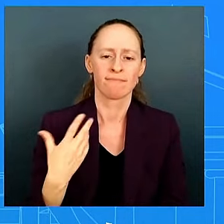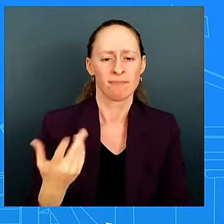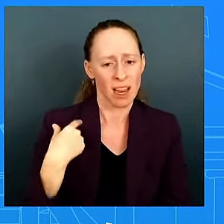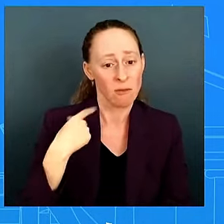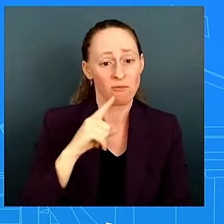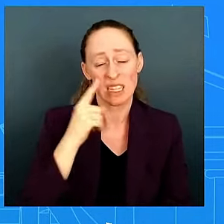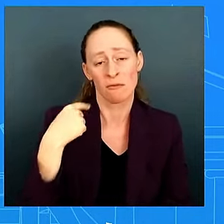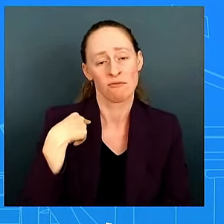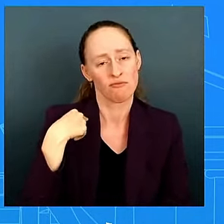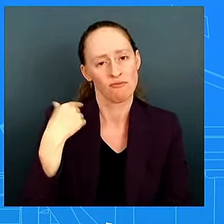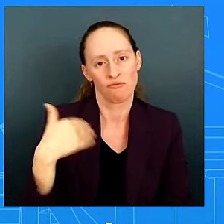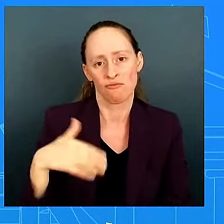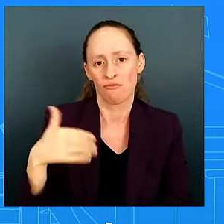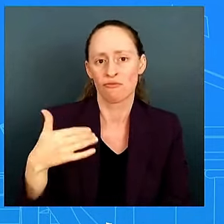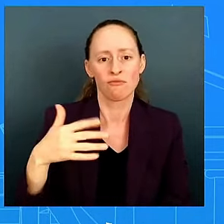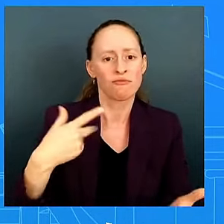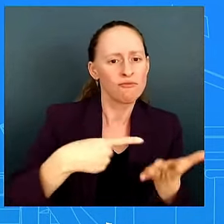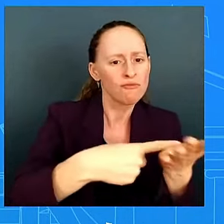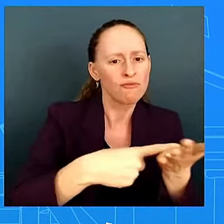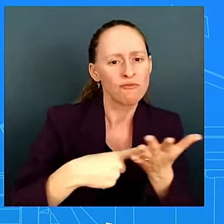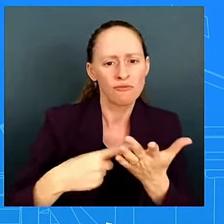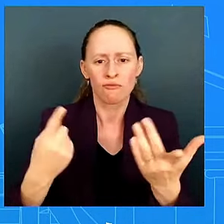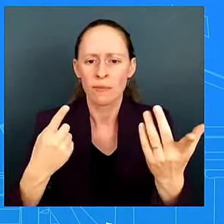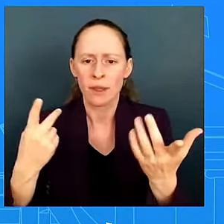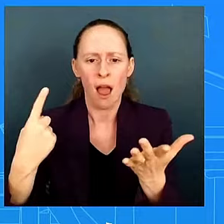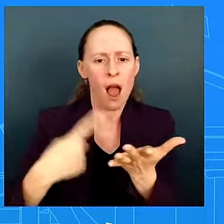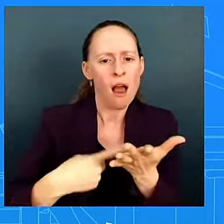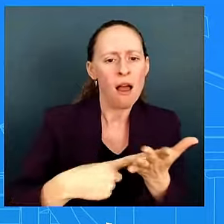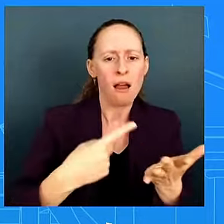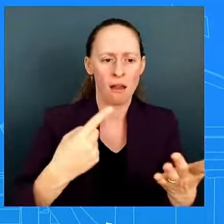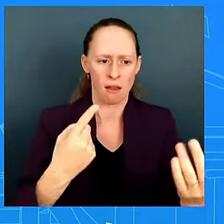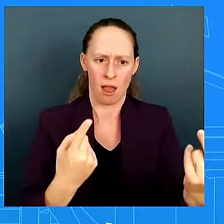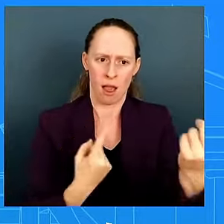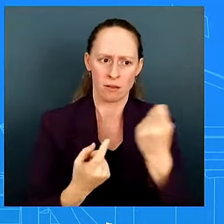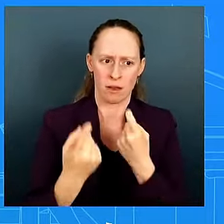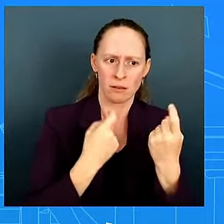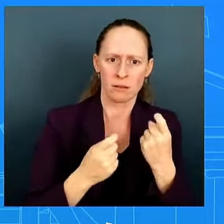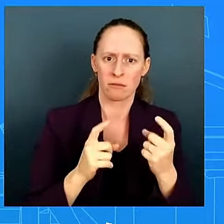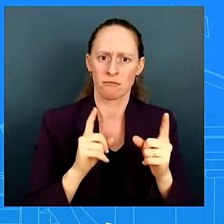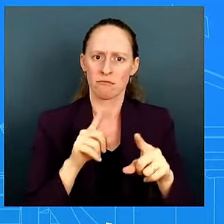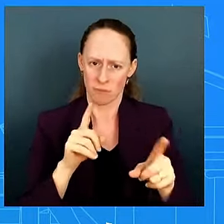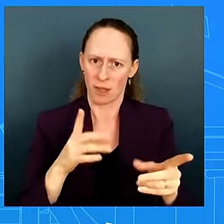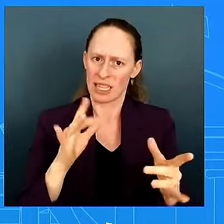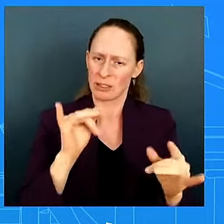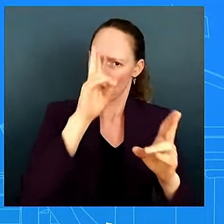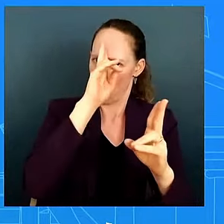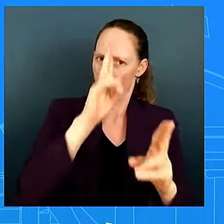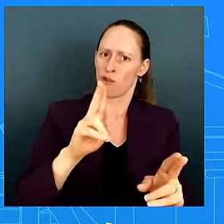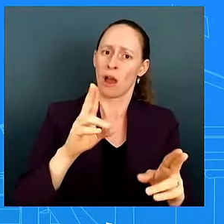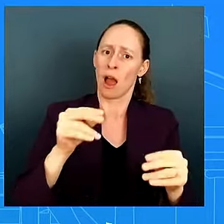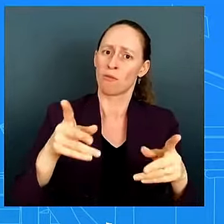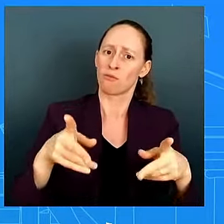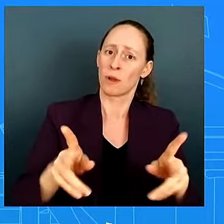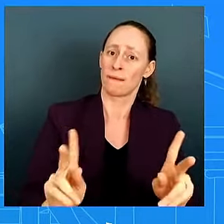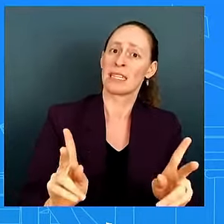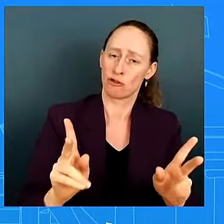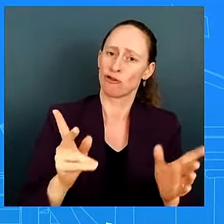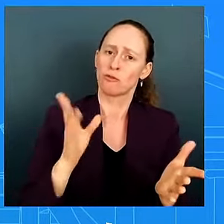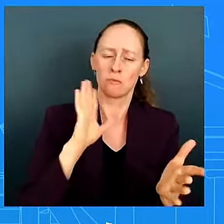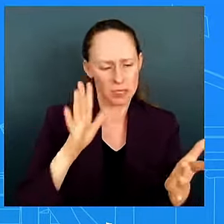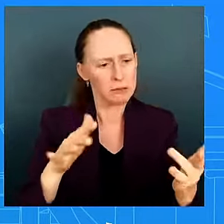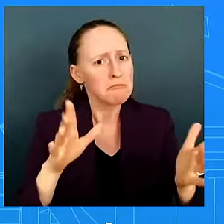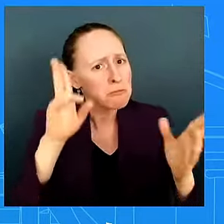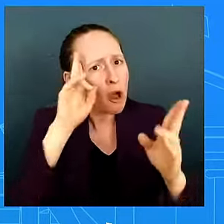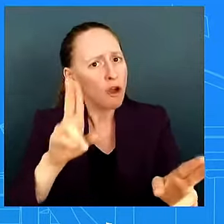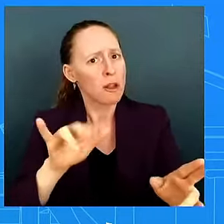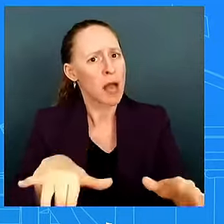it is always an honor and privilege for me to do this job and i will continue to do that go ahead no michael okay oh go